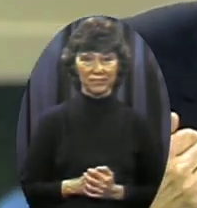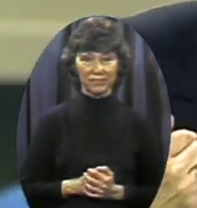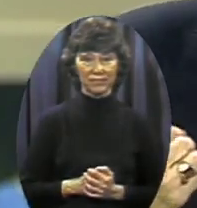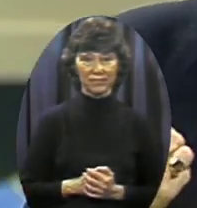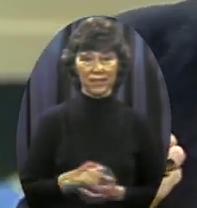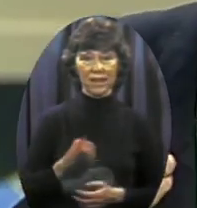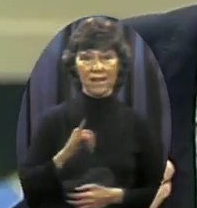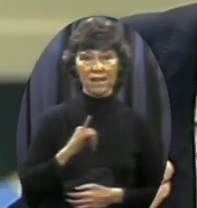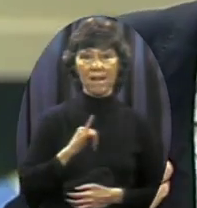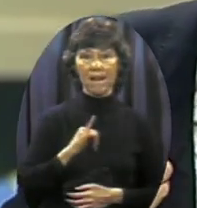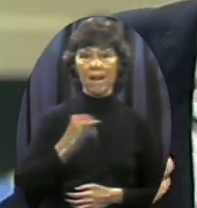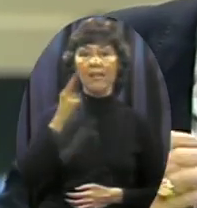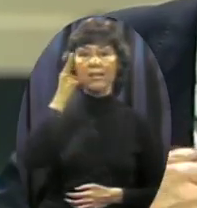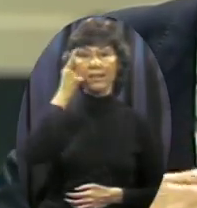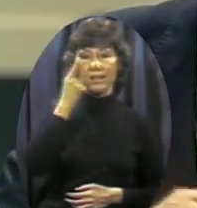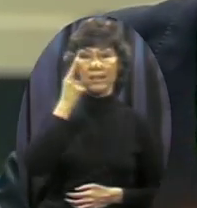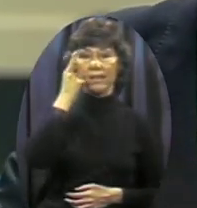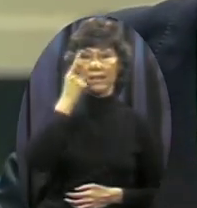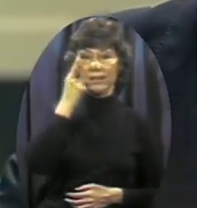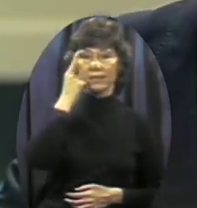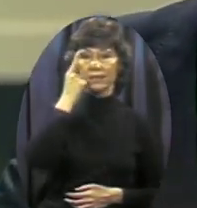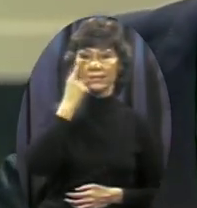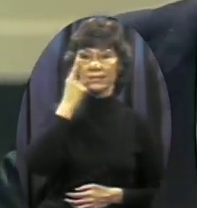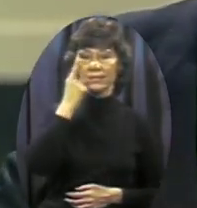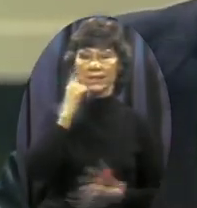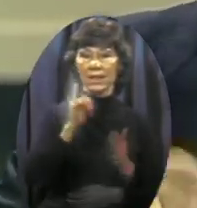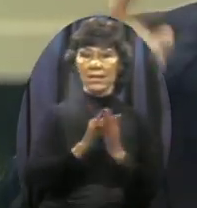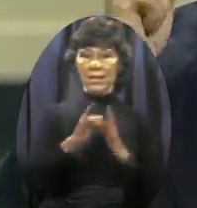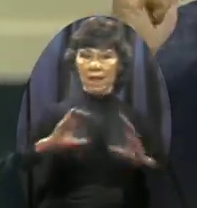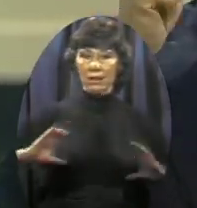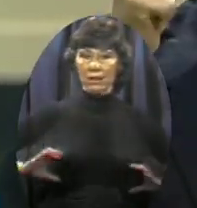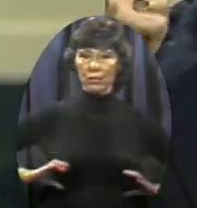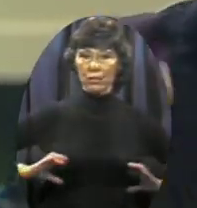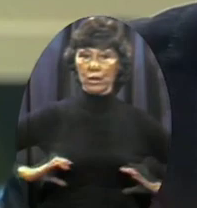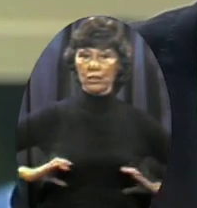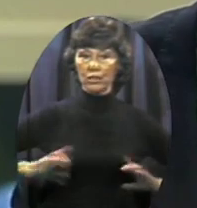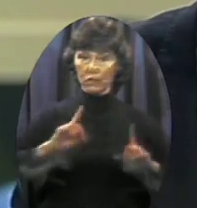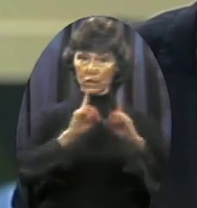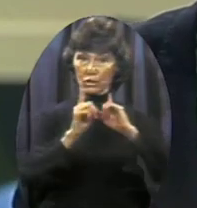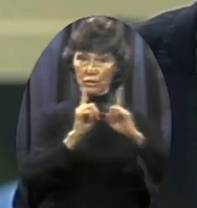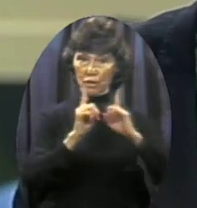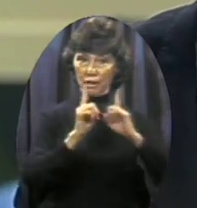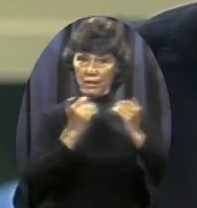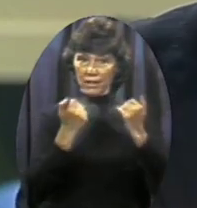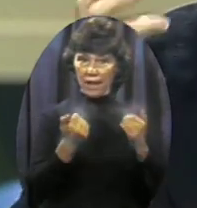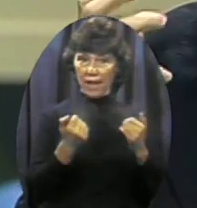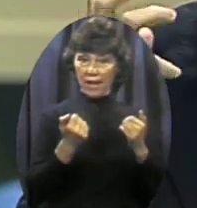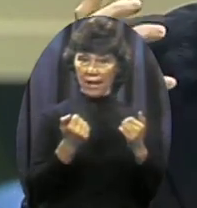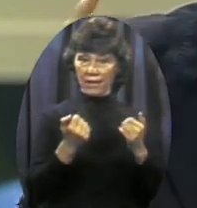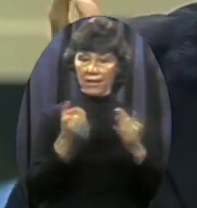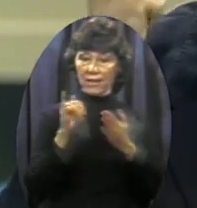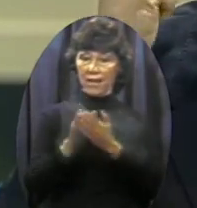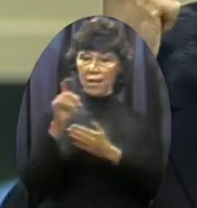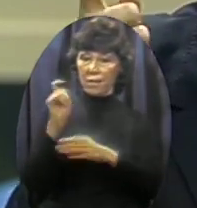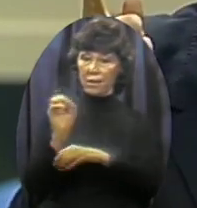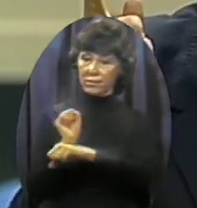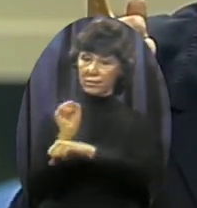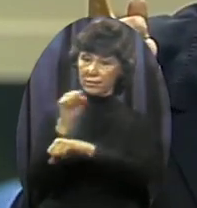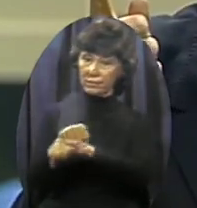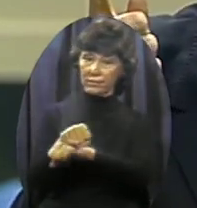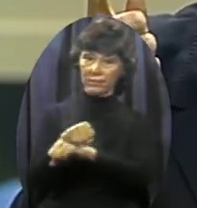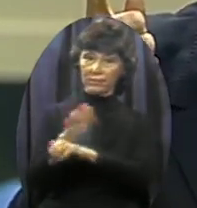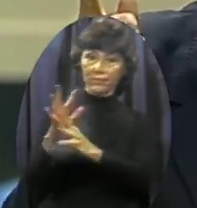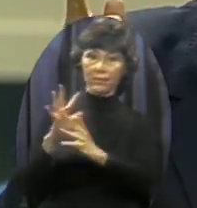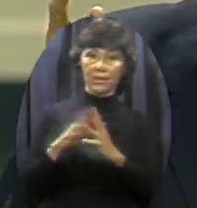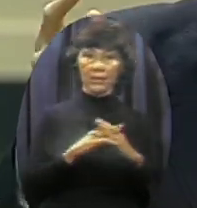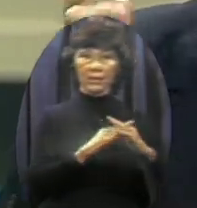prediction That they're talking right now in the Soviet Union About we must move now If we're going to take America we must move now